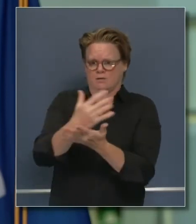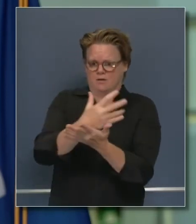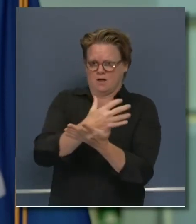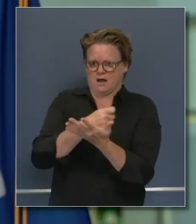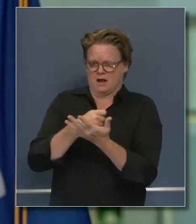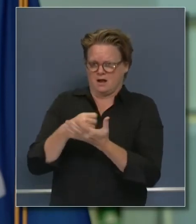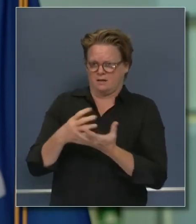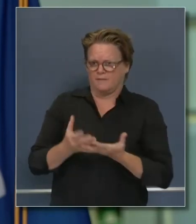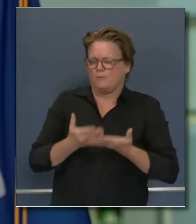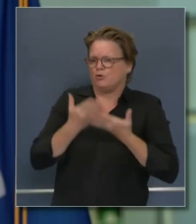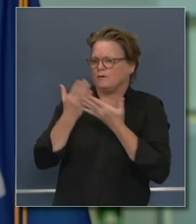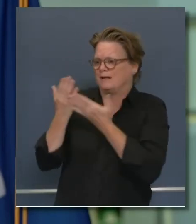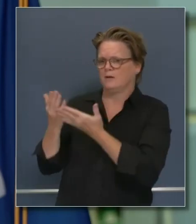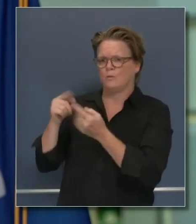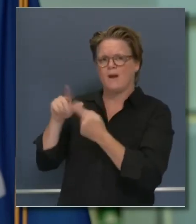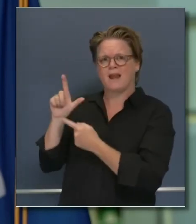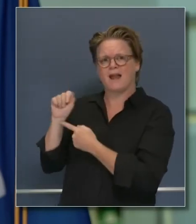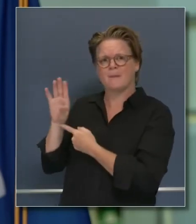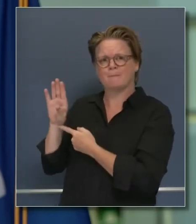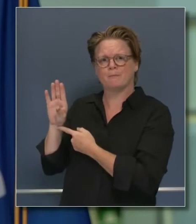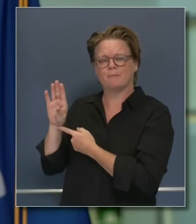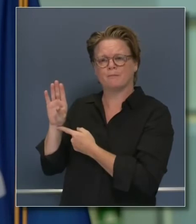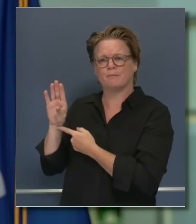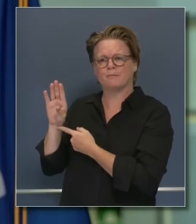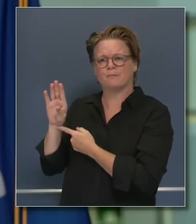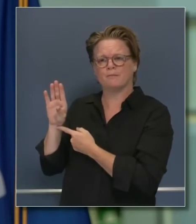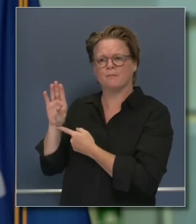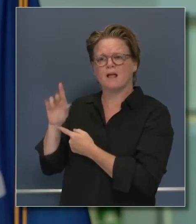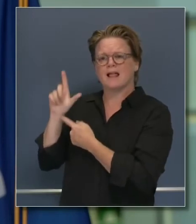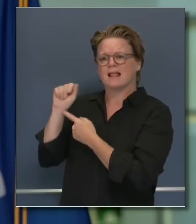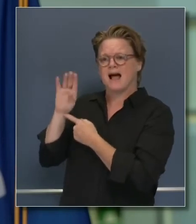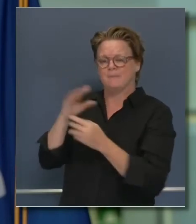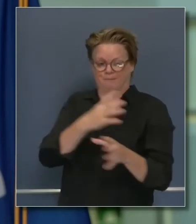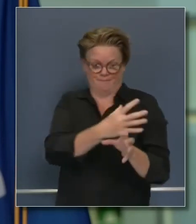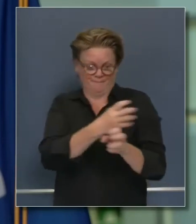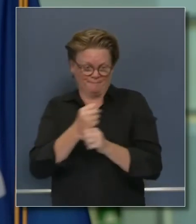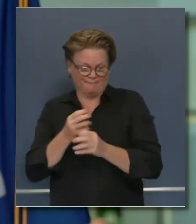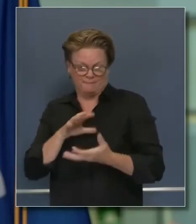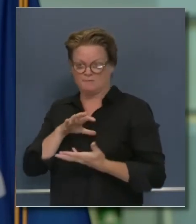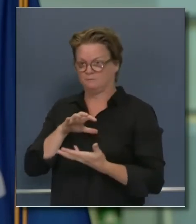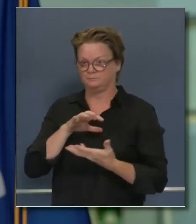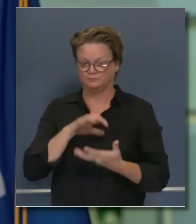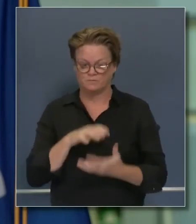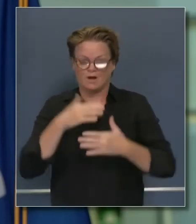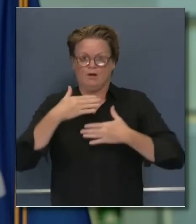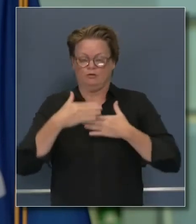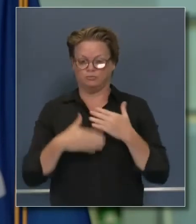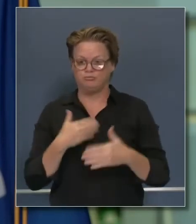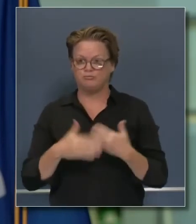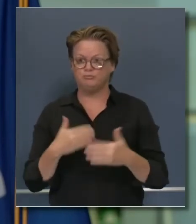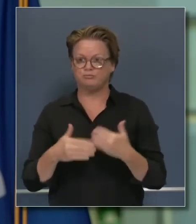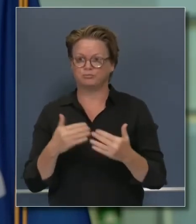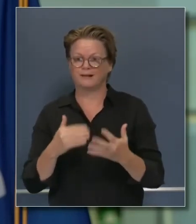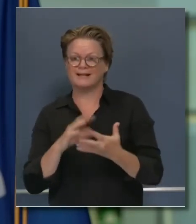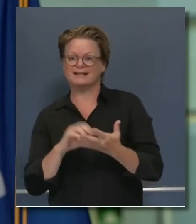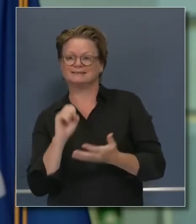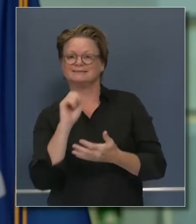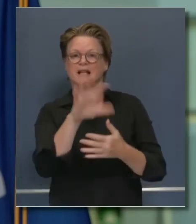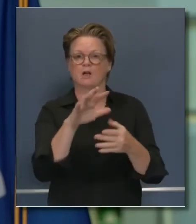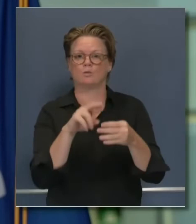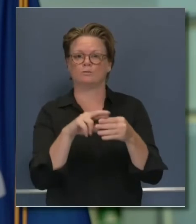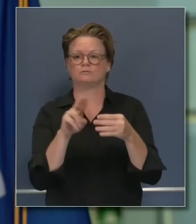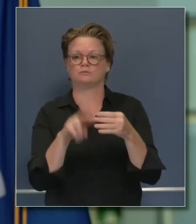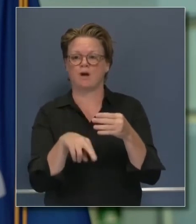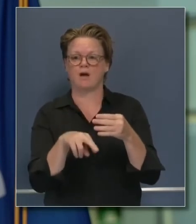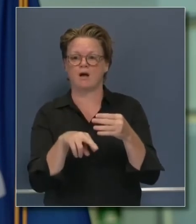as soon as it hits the front door of that lab, the costs to get it processed and to get that result to our public health